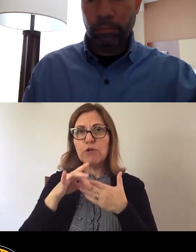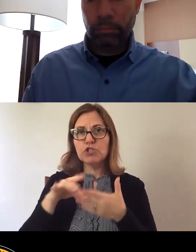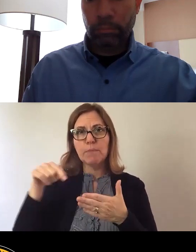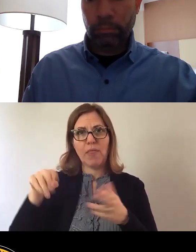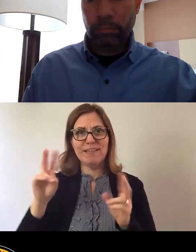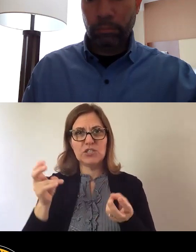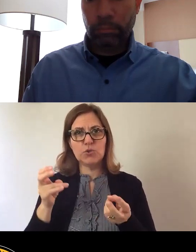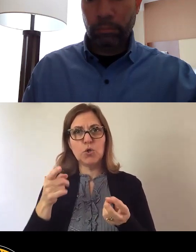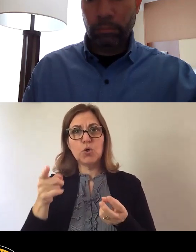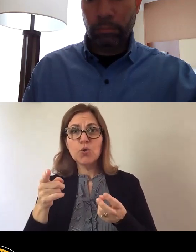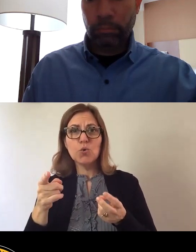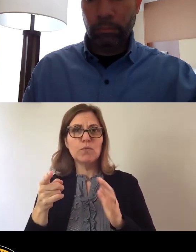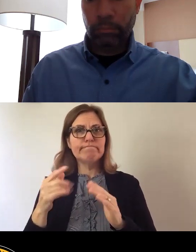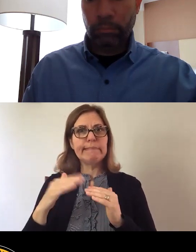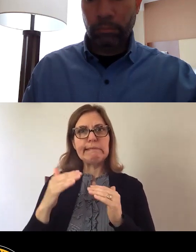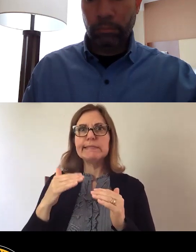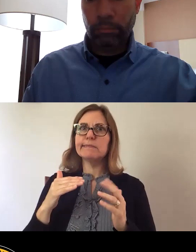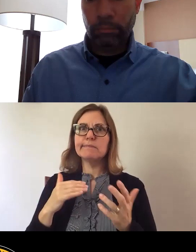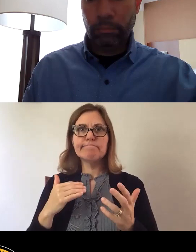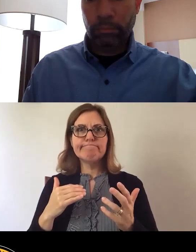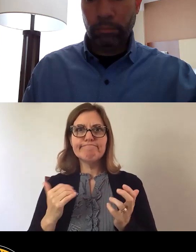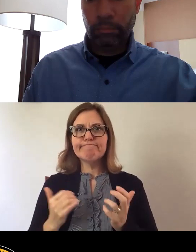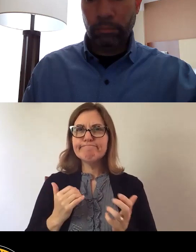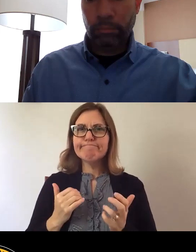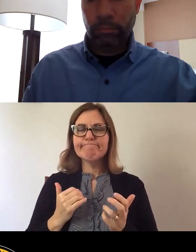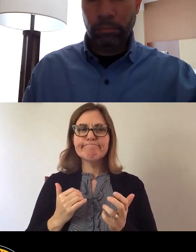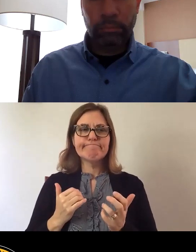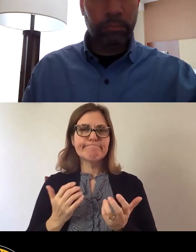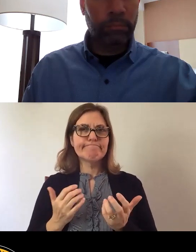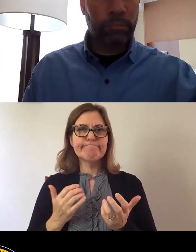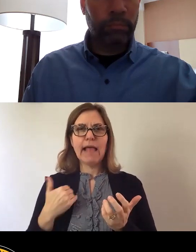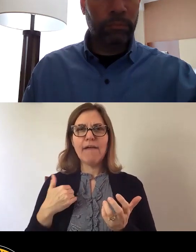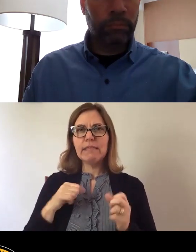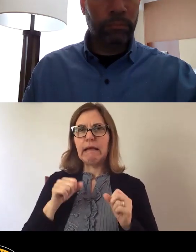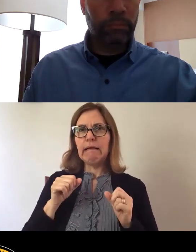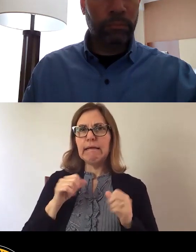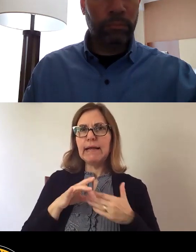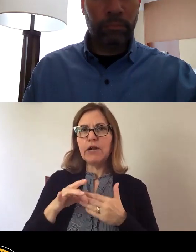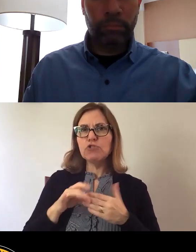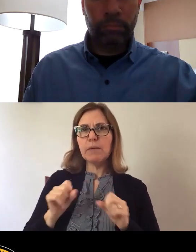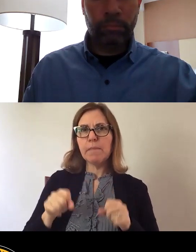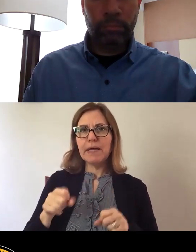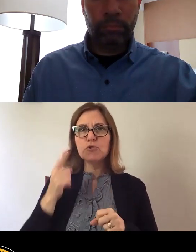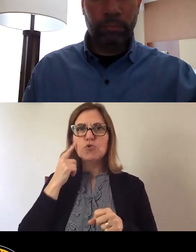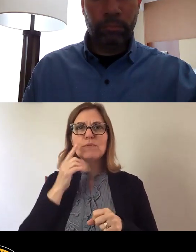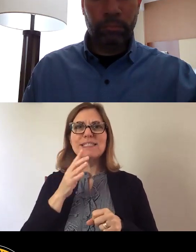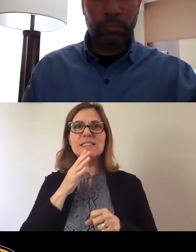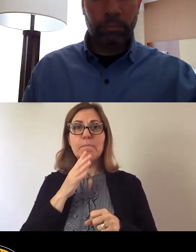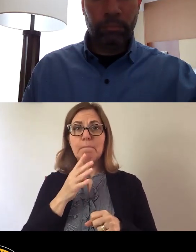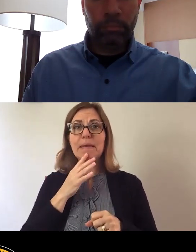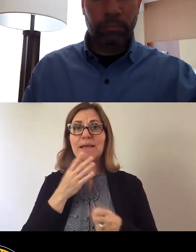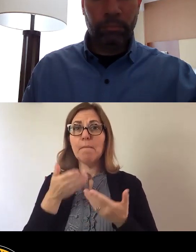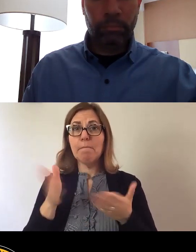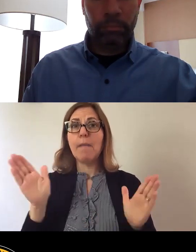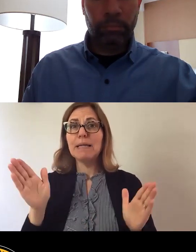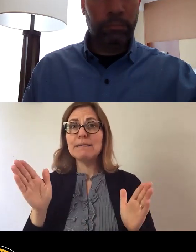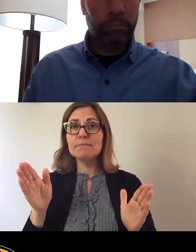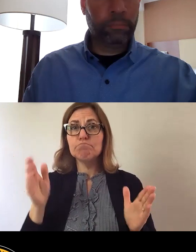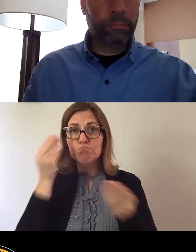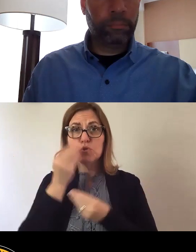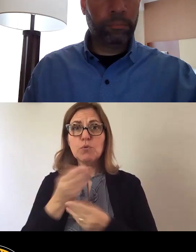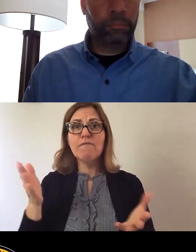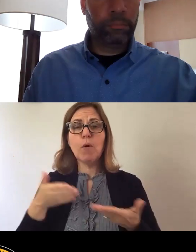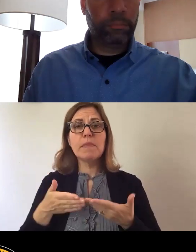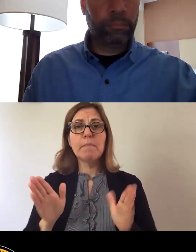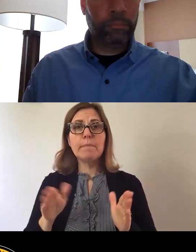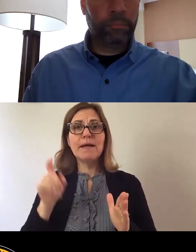at least had the leadership abilities to speak to it publicly to let the public know that there should